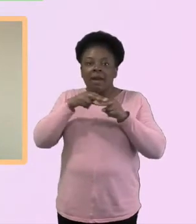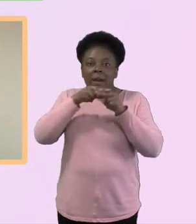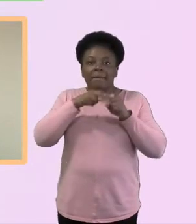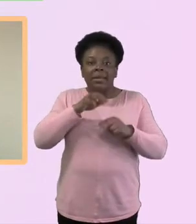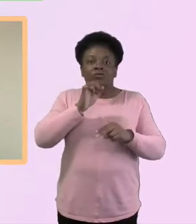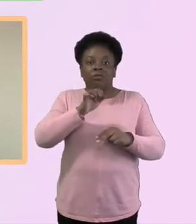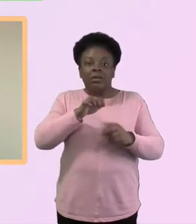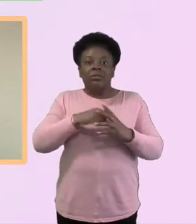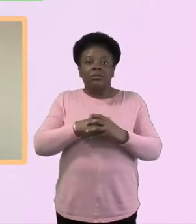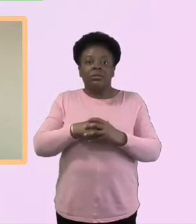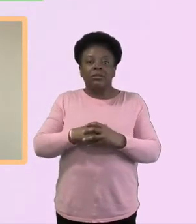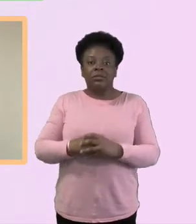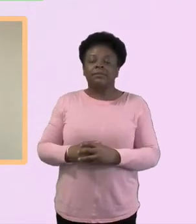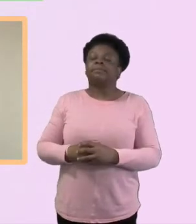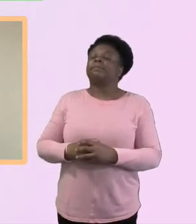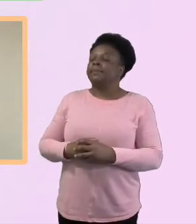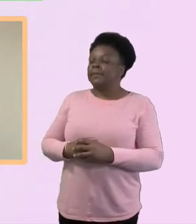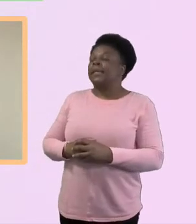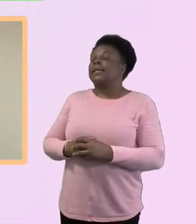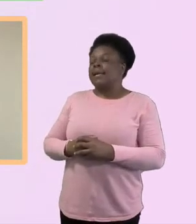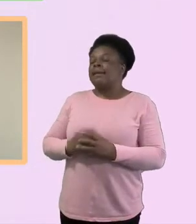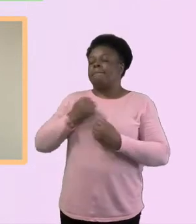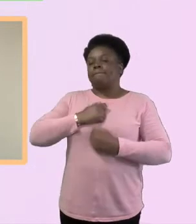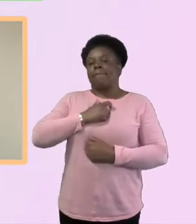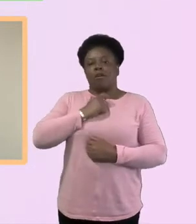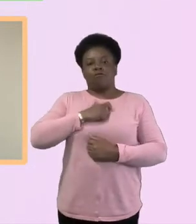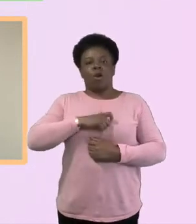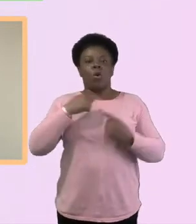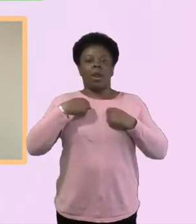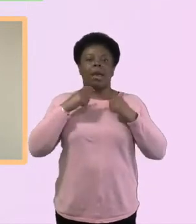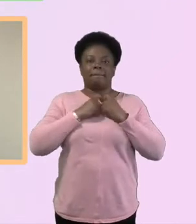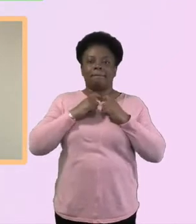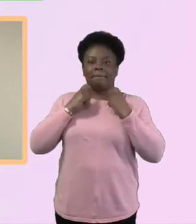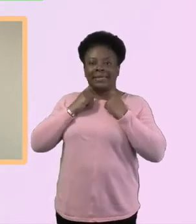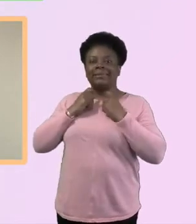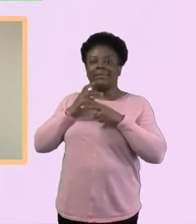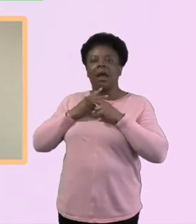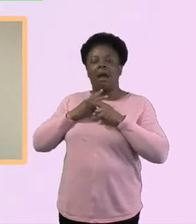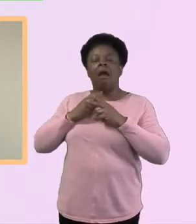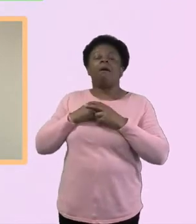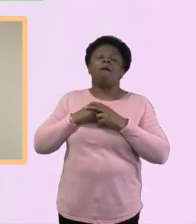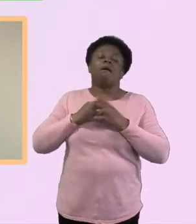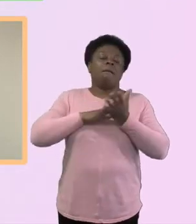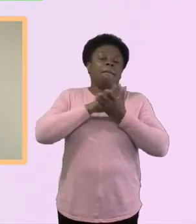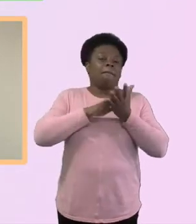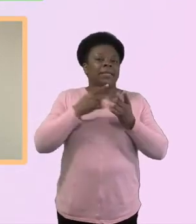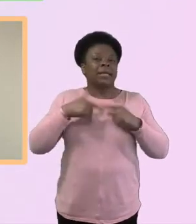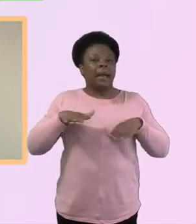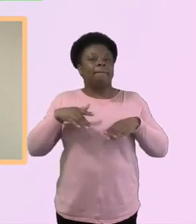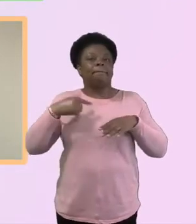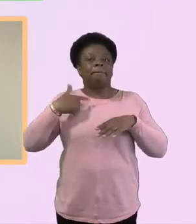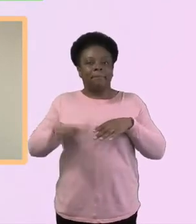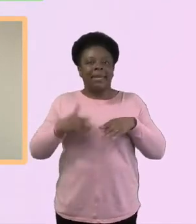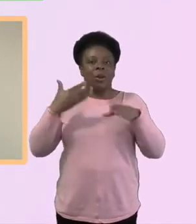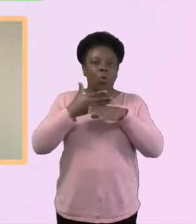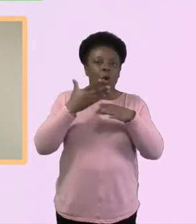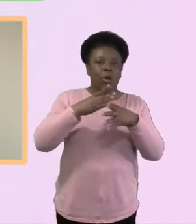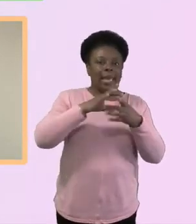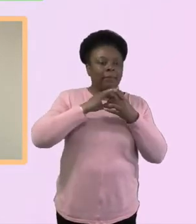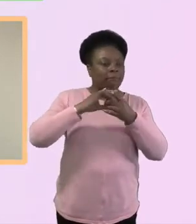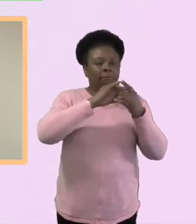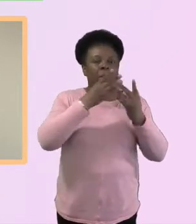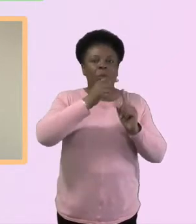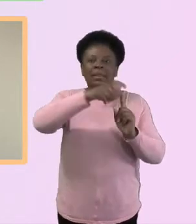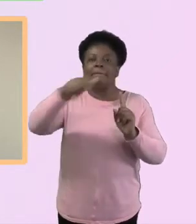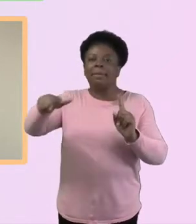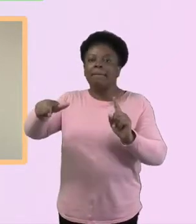me, especially in my role as minister and kind of working with people, I have suffered from going, you know, the mission